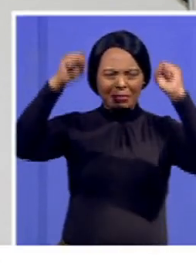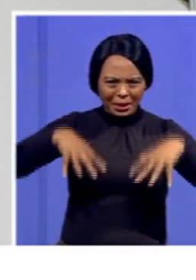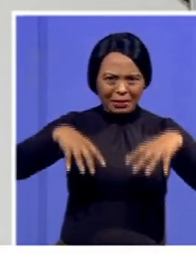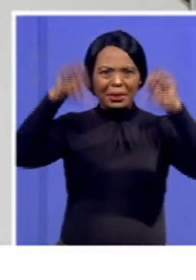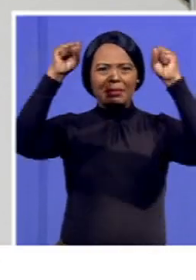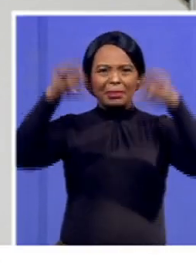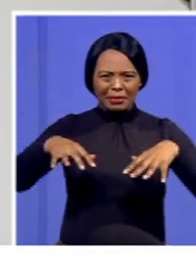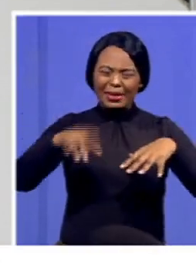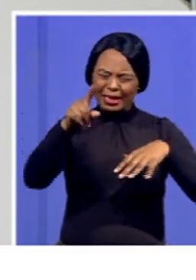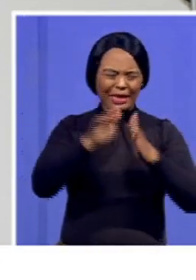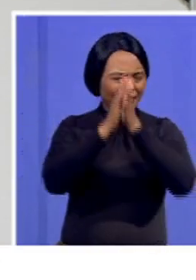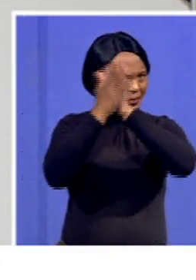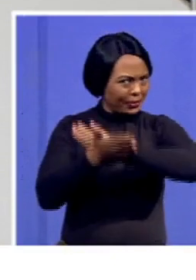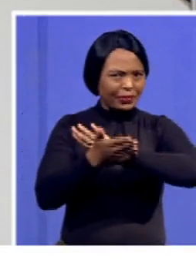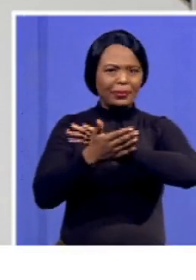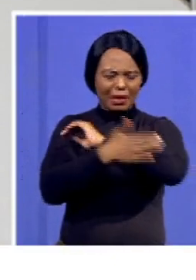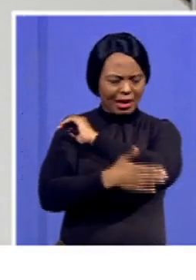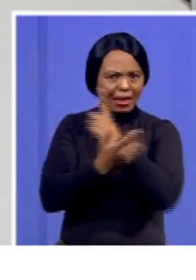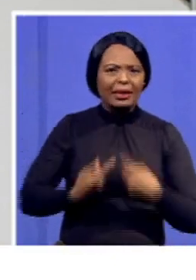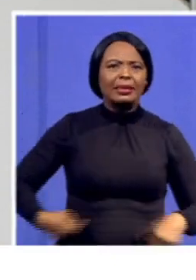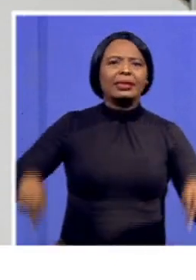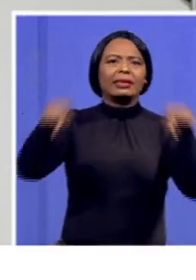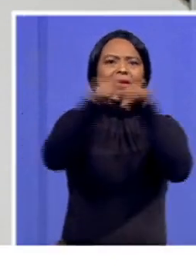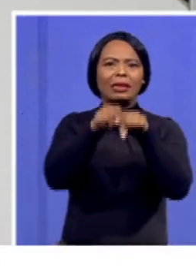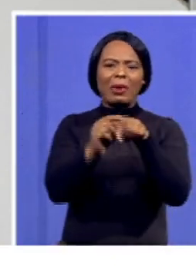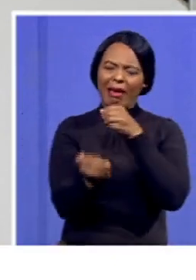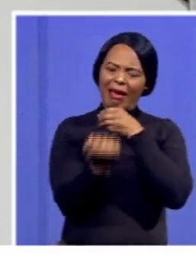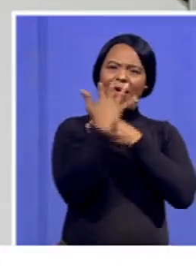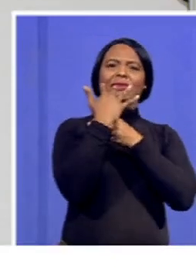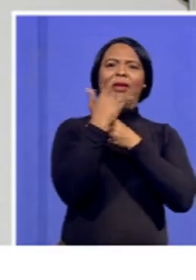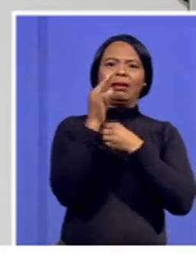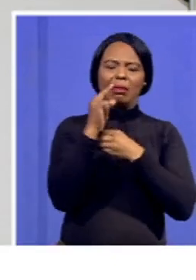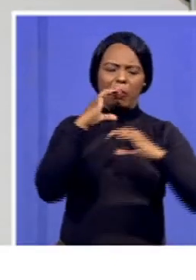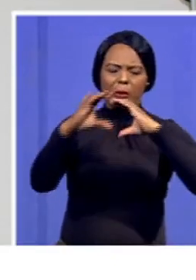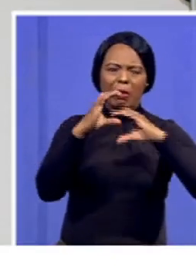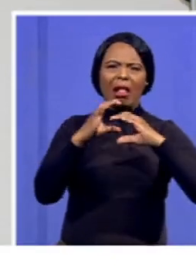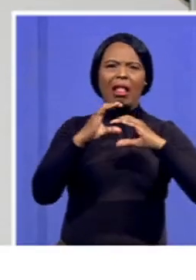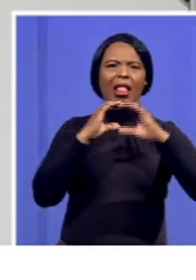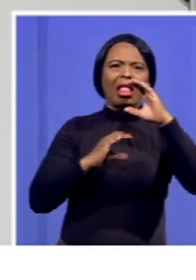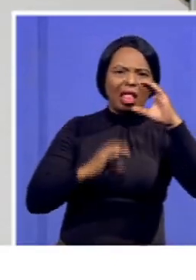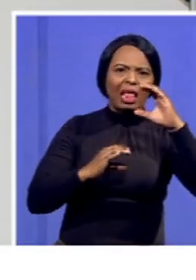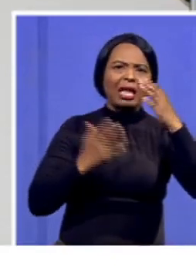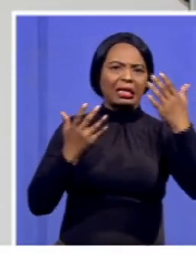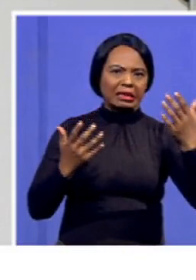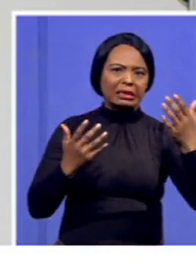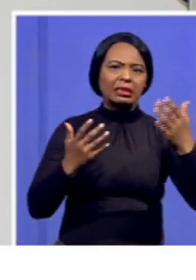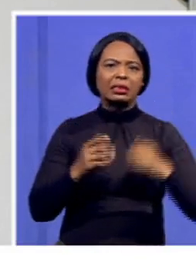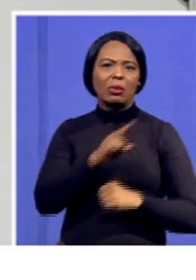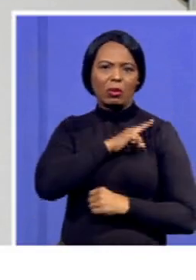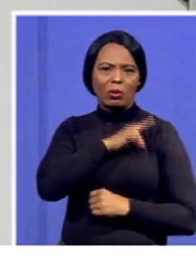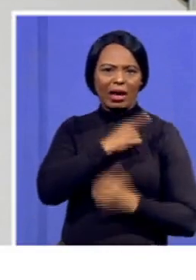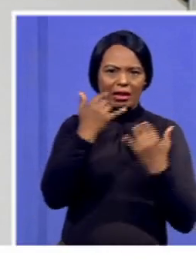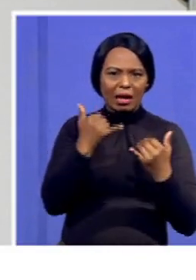And this particular load shedding also affects us at the level of communication in terms of our broadband aspirations